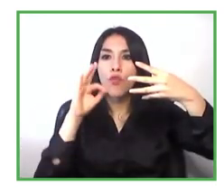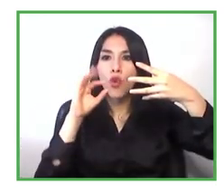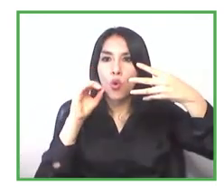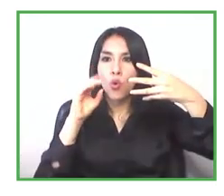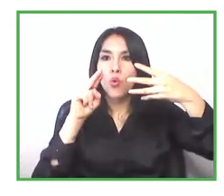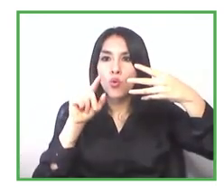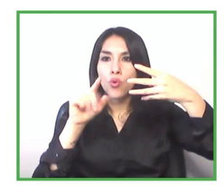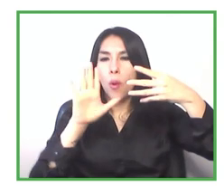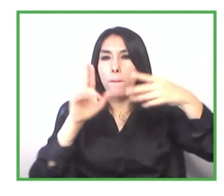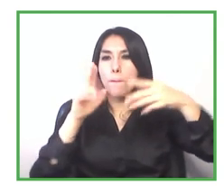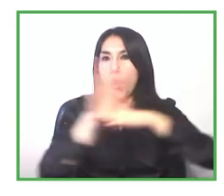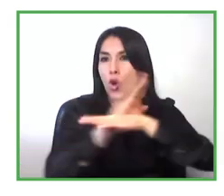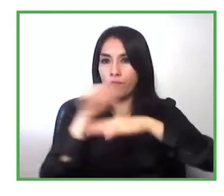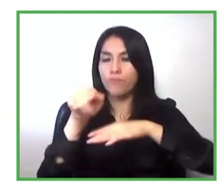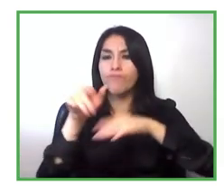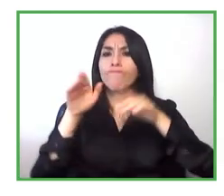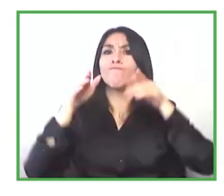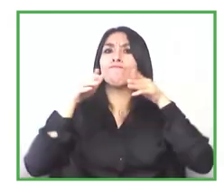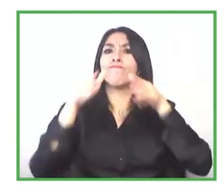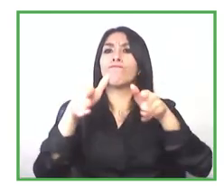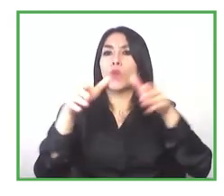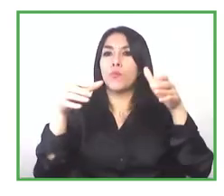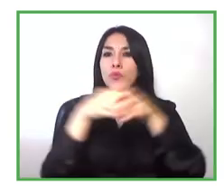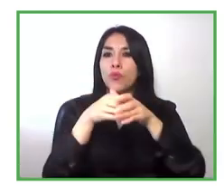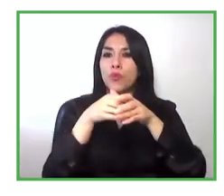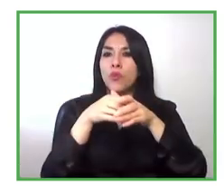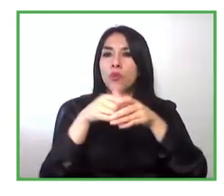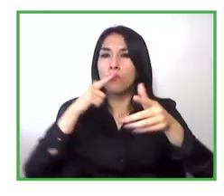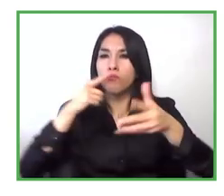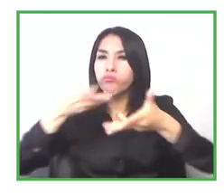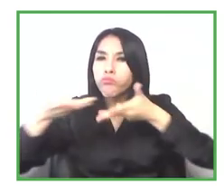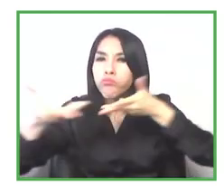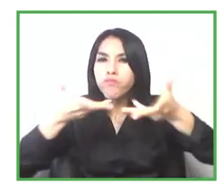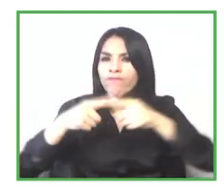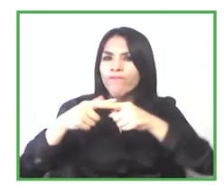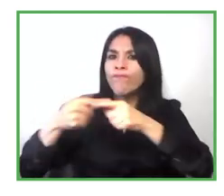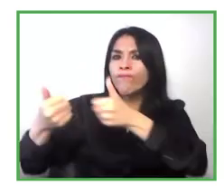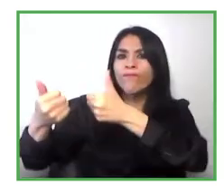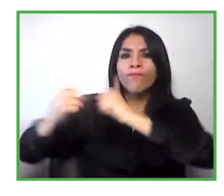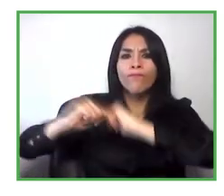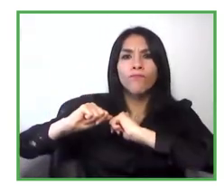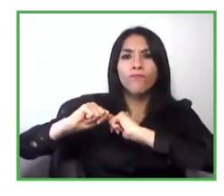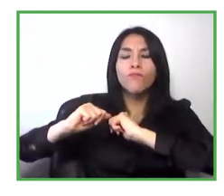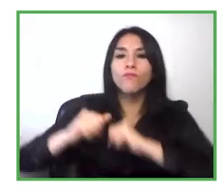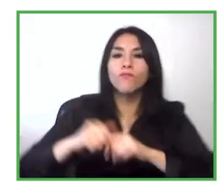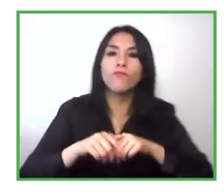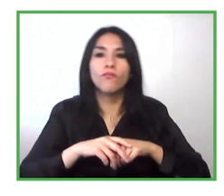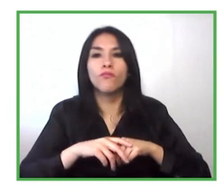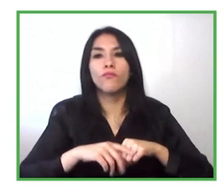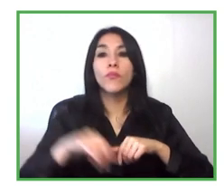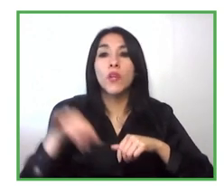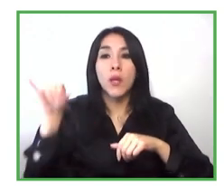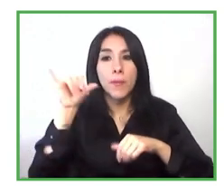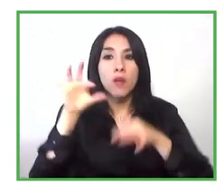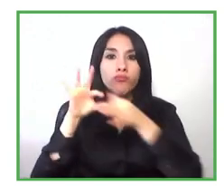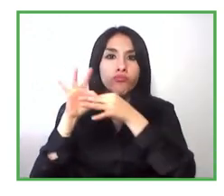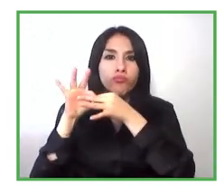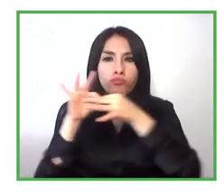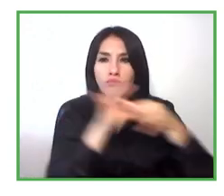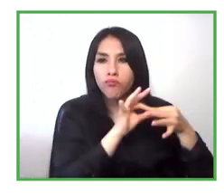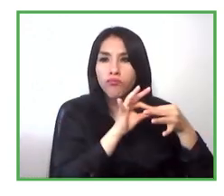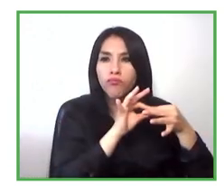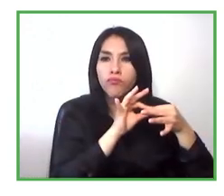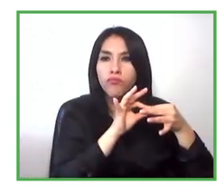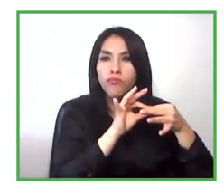identify uh personal concern and uh also specific